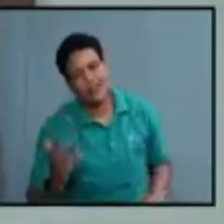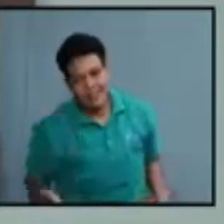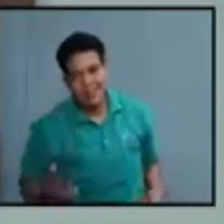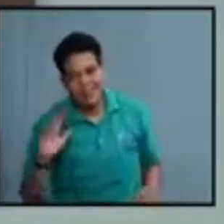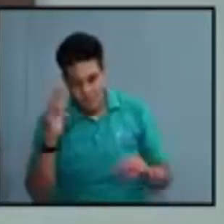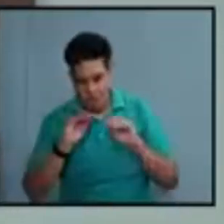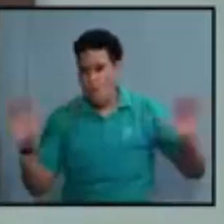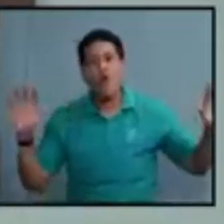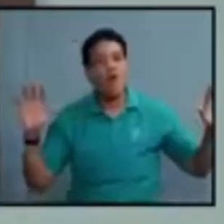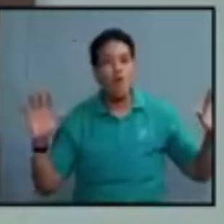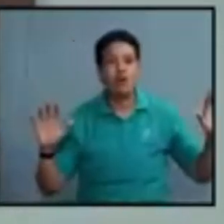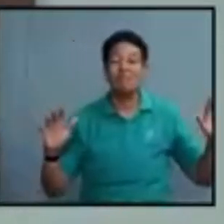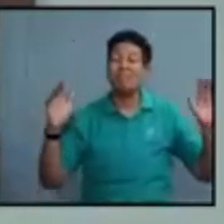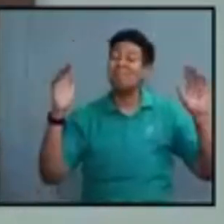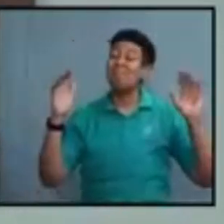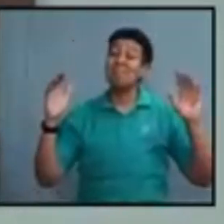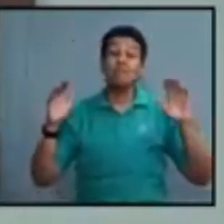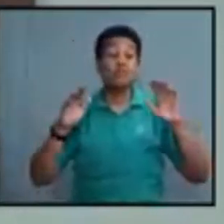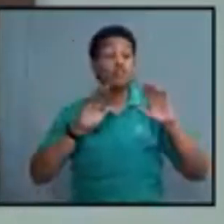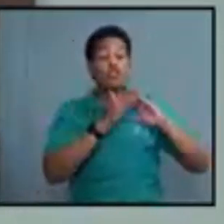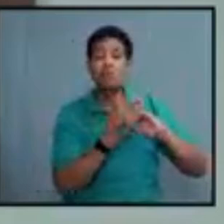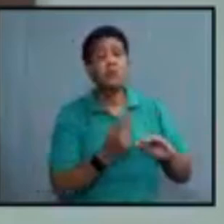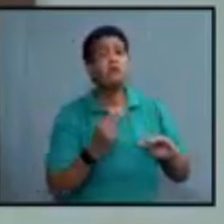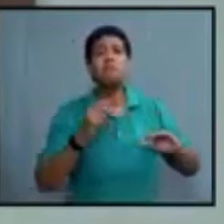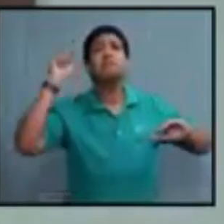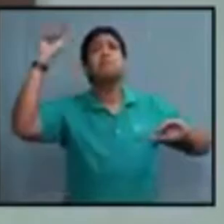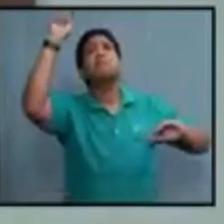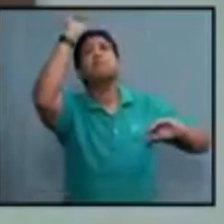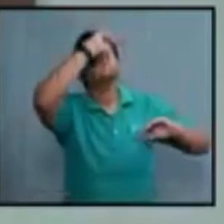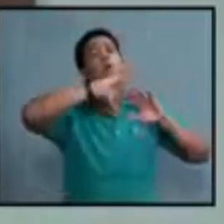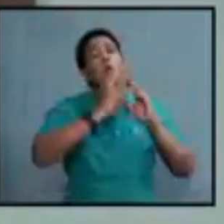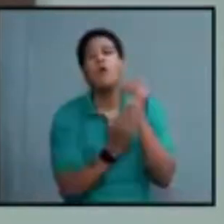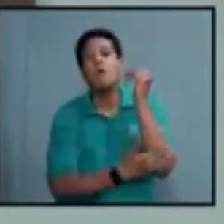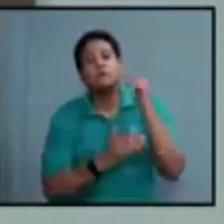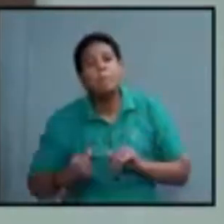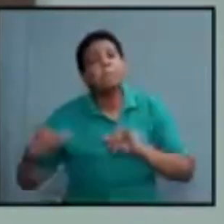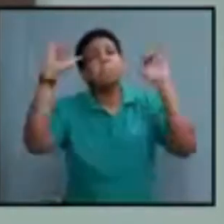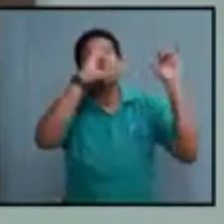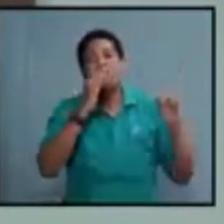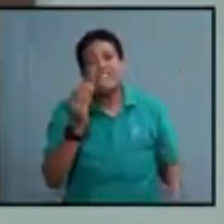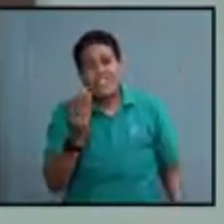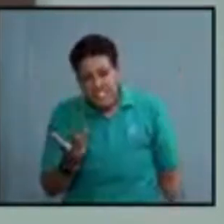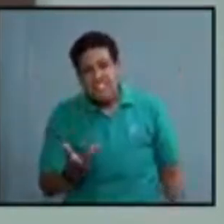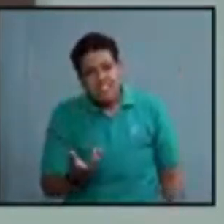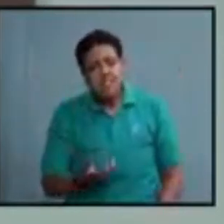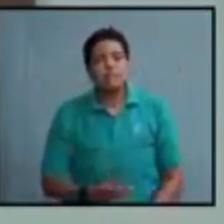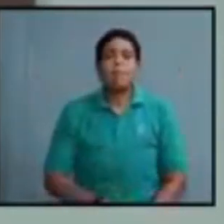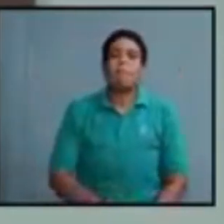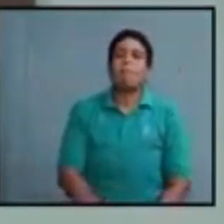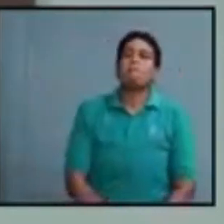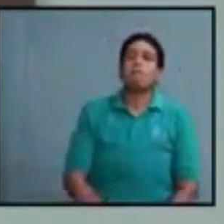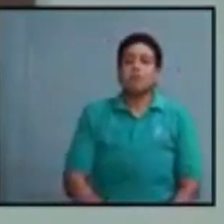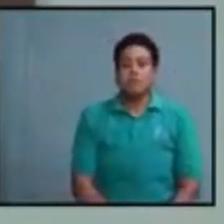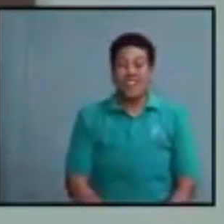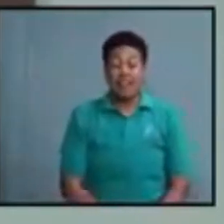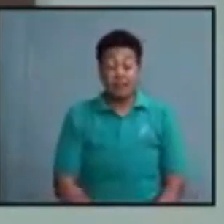third wave, as many countries around the world are now experiencing. The